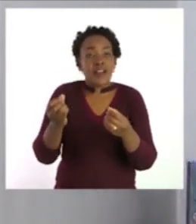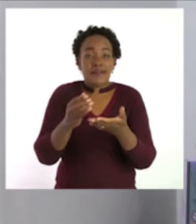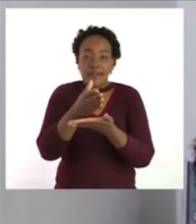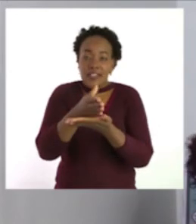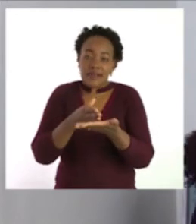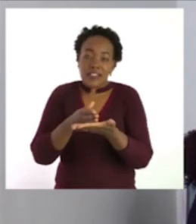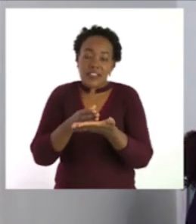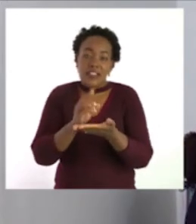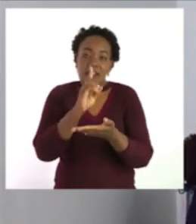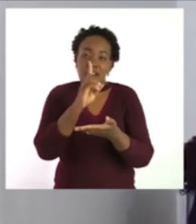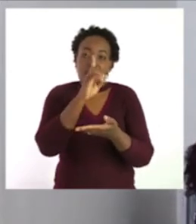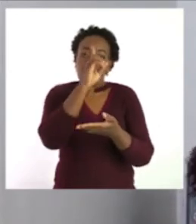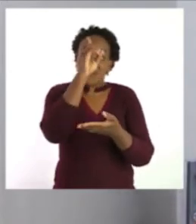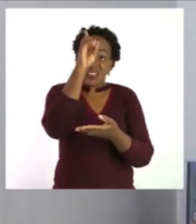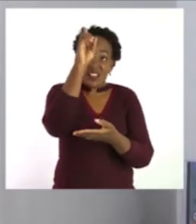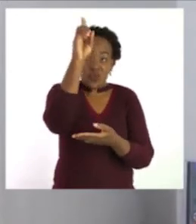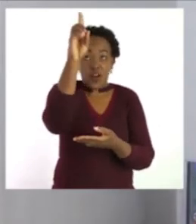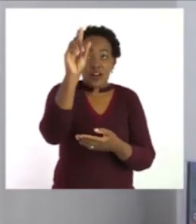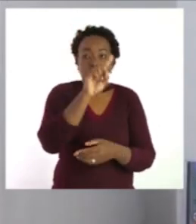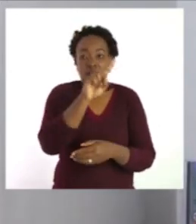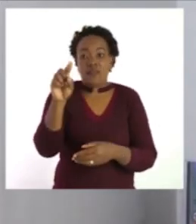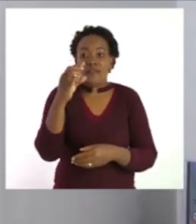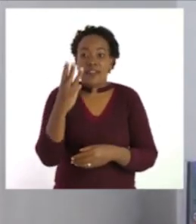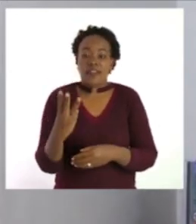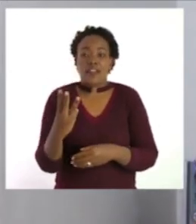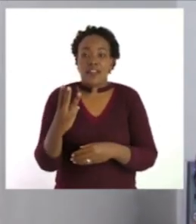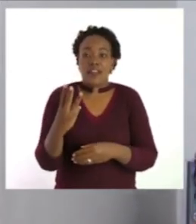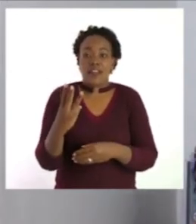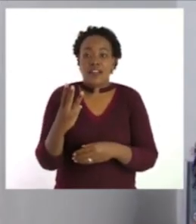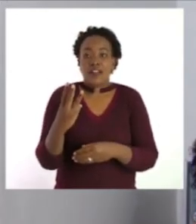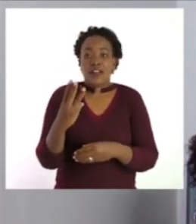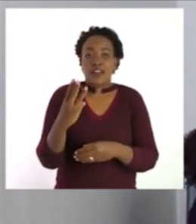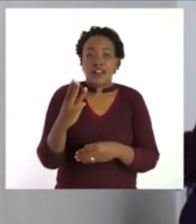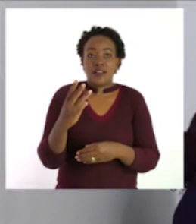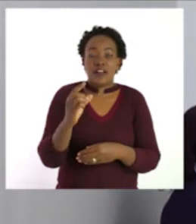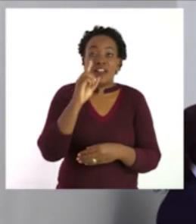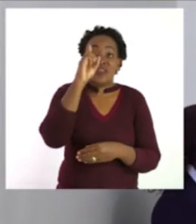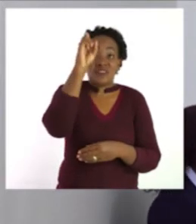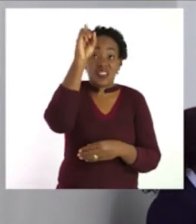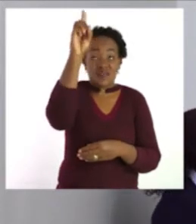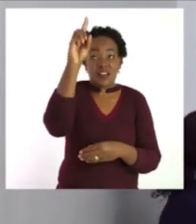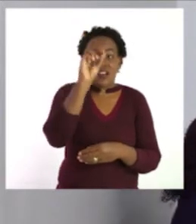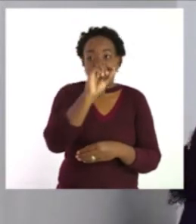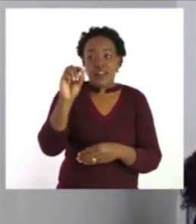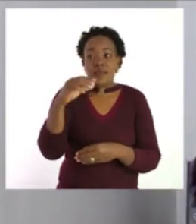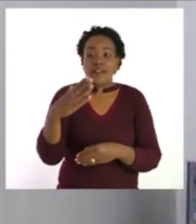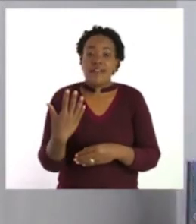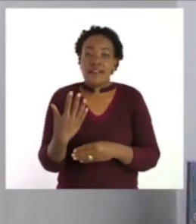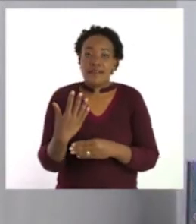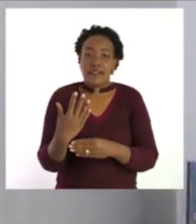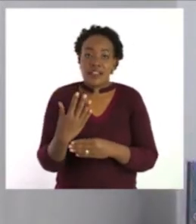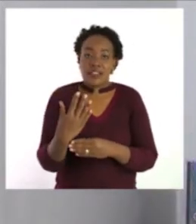quarter. One over five, we call it a fifth. Then we have